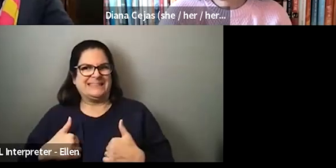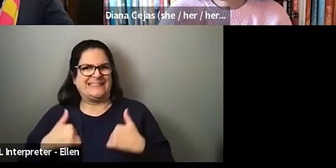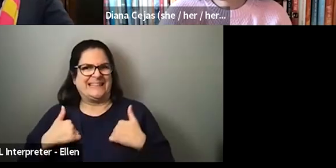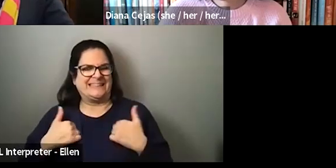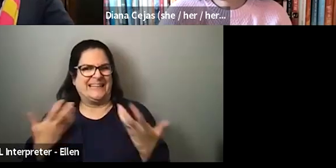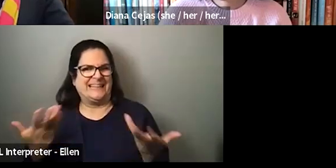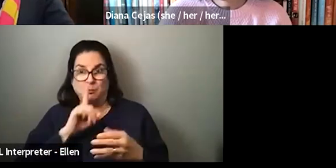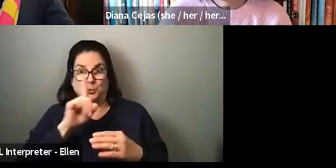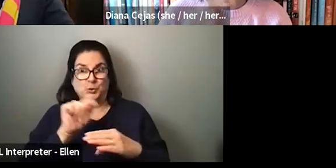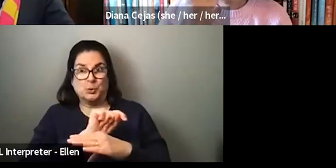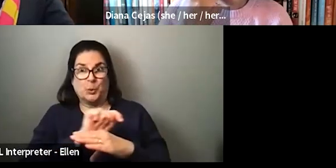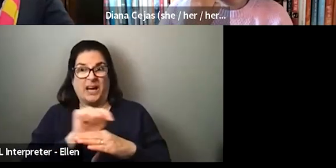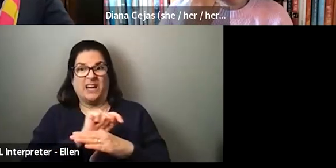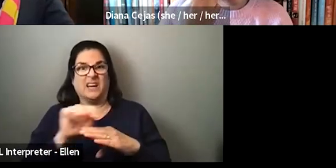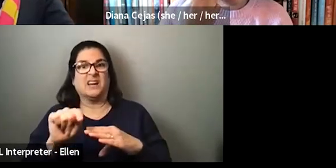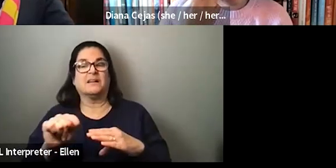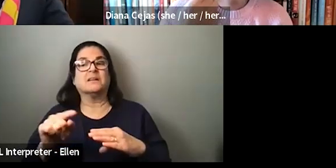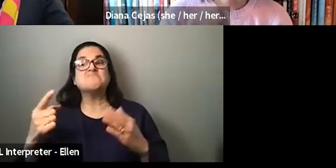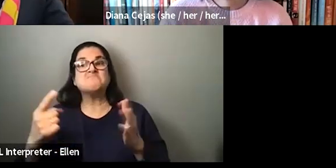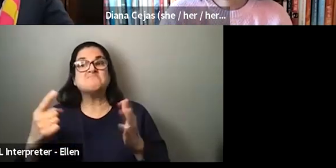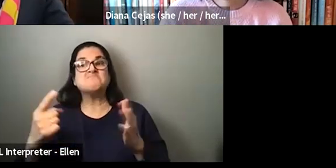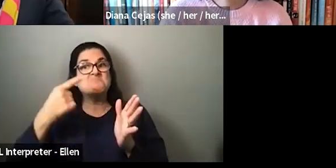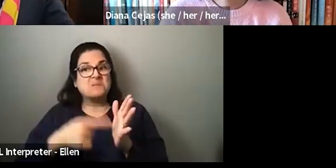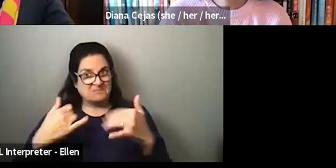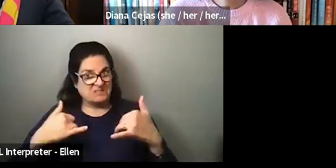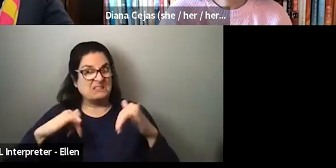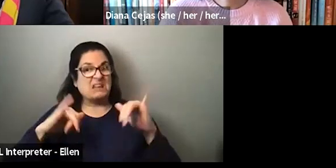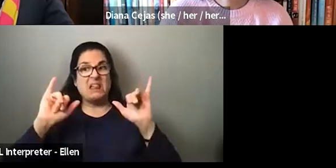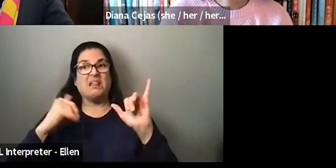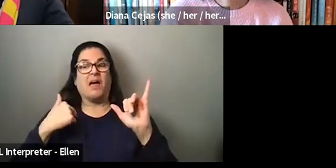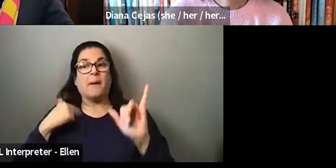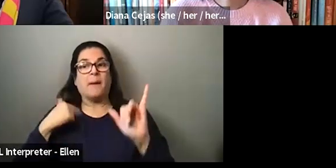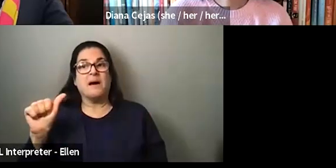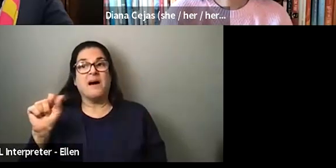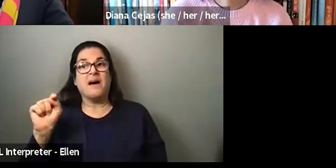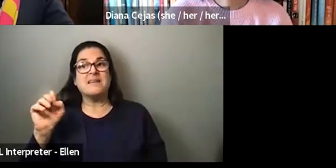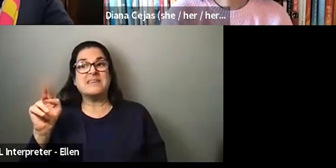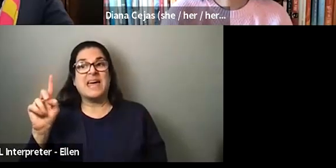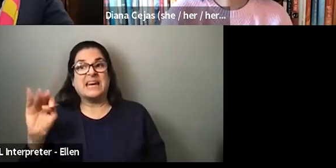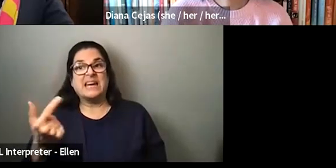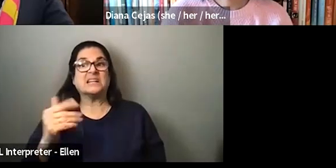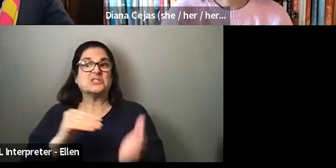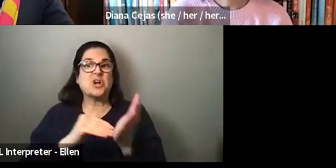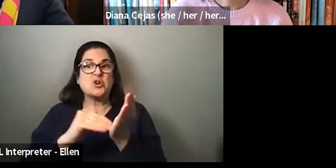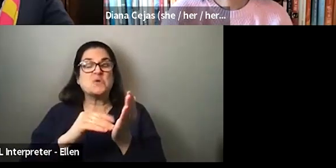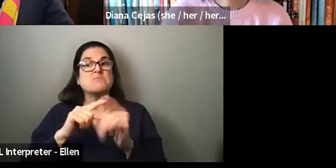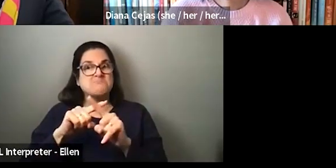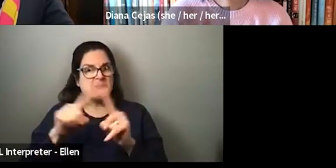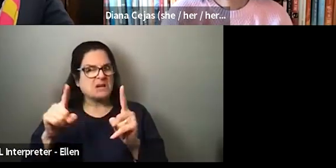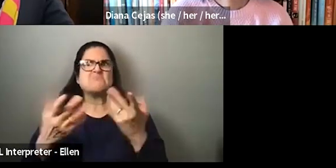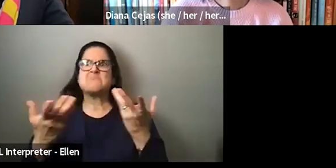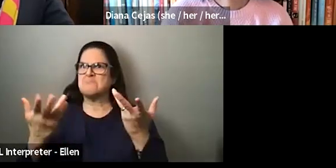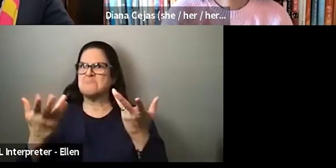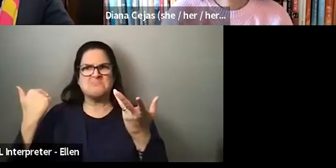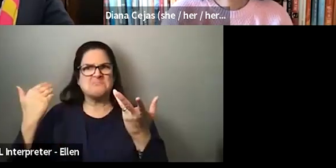you know, encounters in my everyday life as an attending, but they were definitely about like a higher incidence on a daily basis when I was in